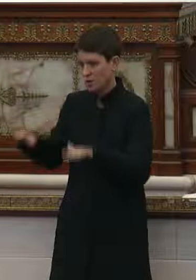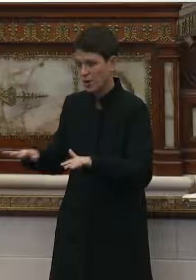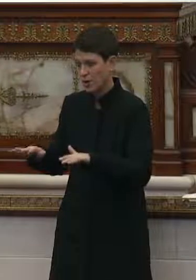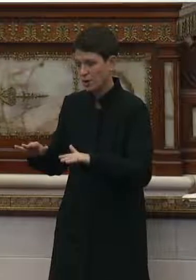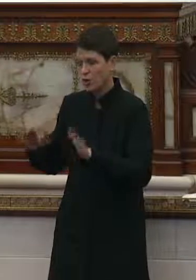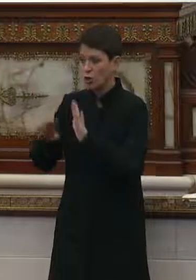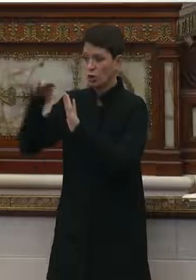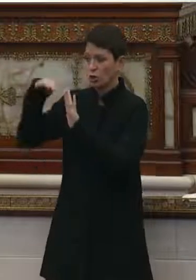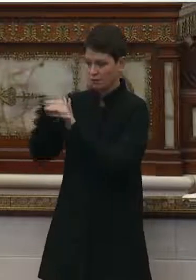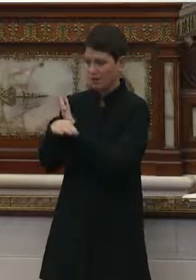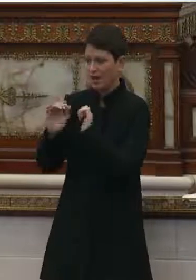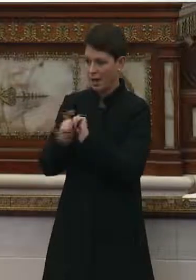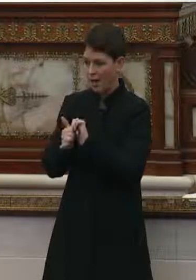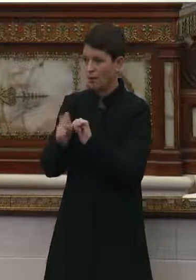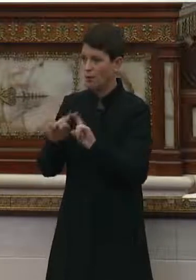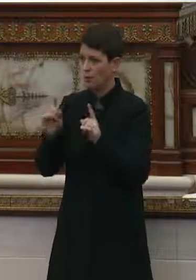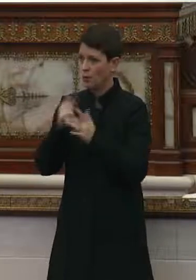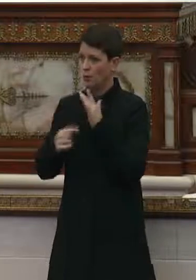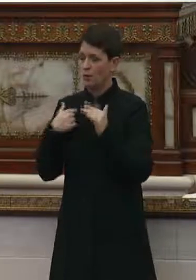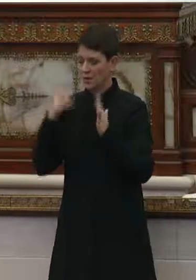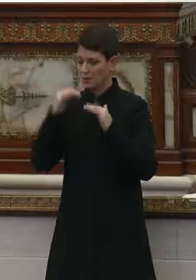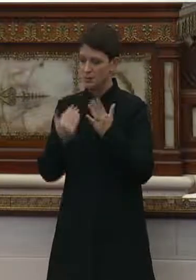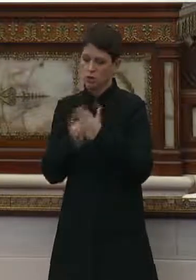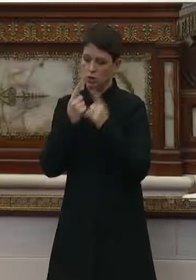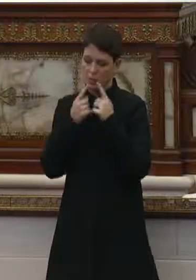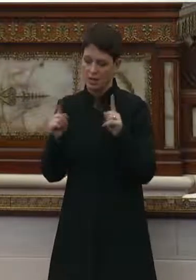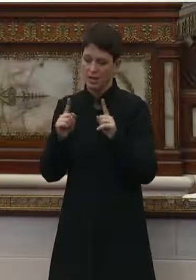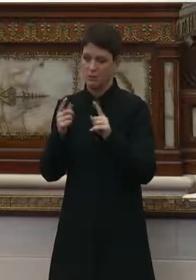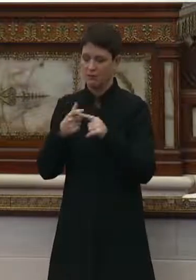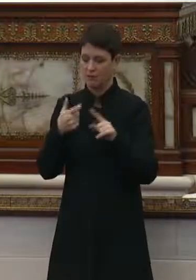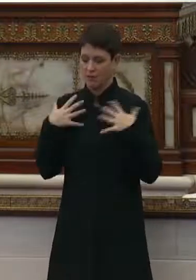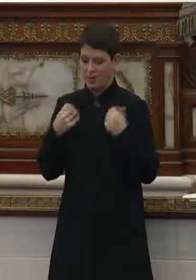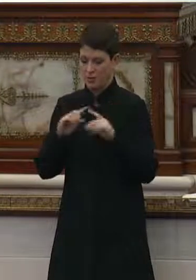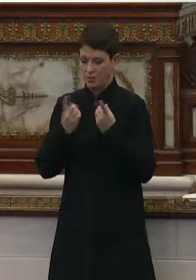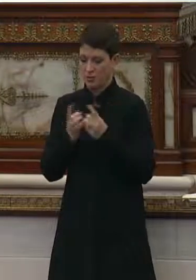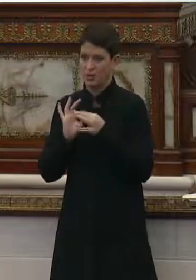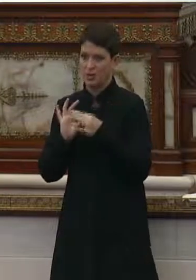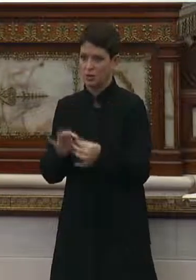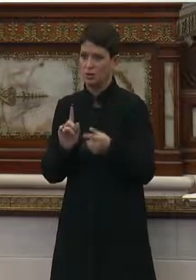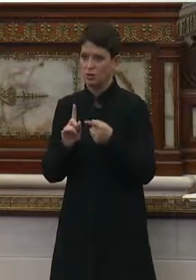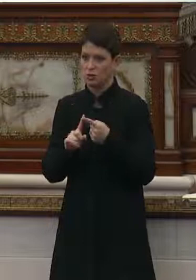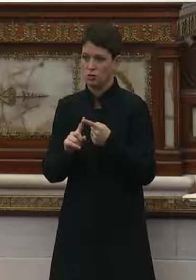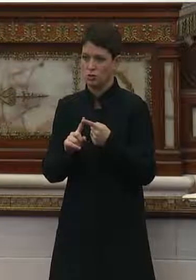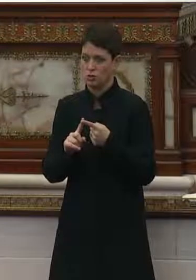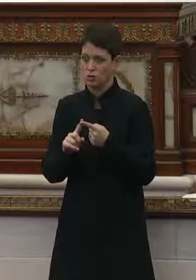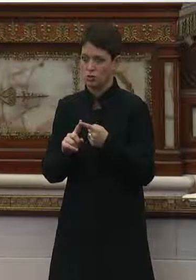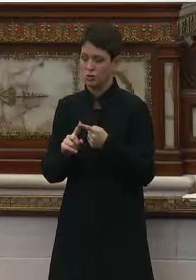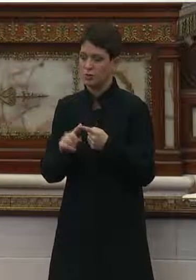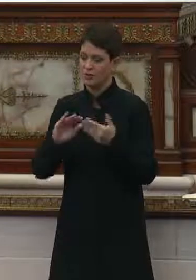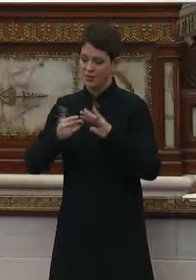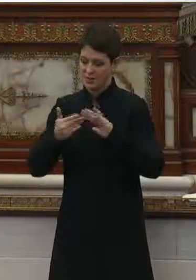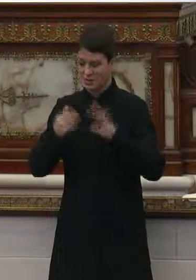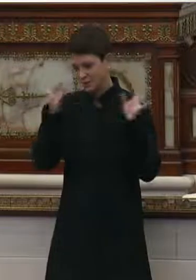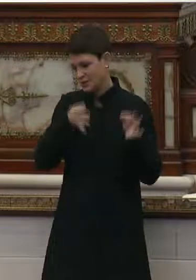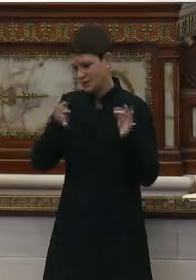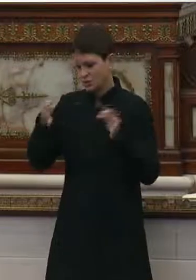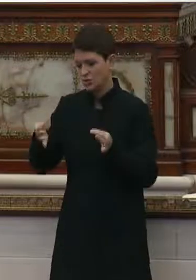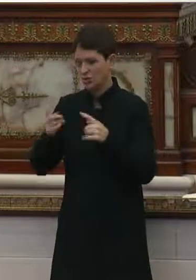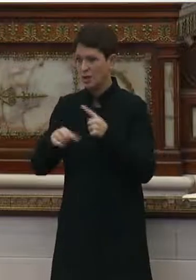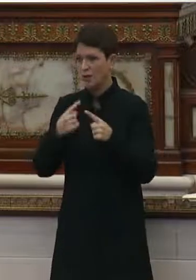flatten the curve. When can we anticipate an announcement from the health department as it relates to the direction the city is going to go in